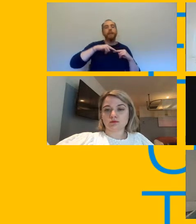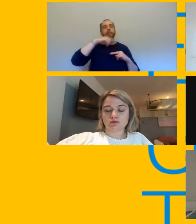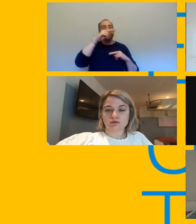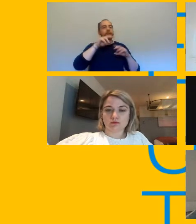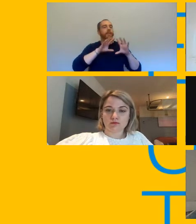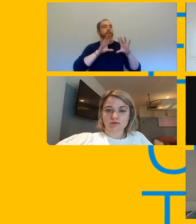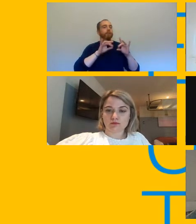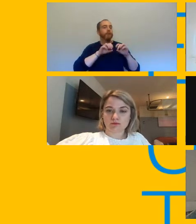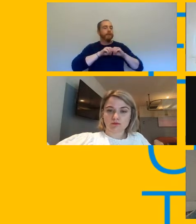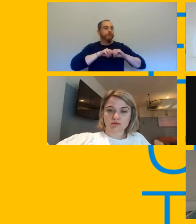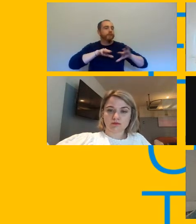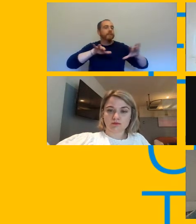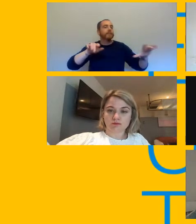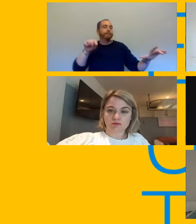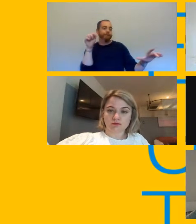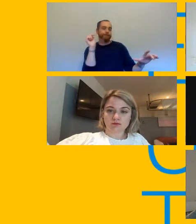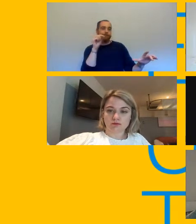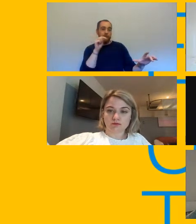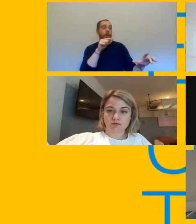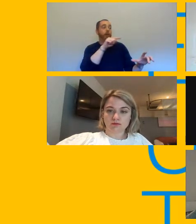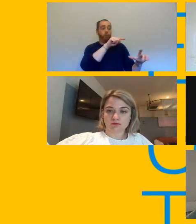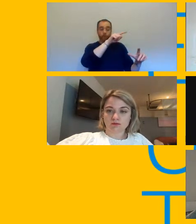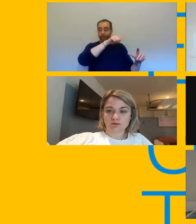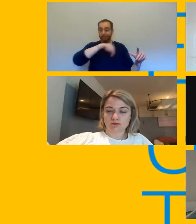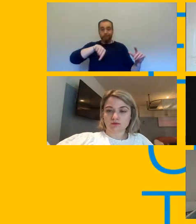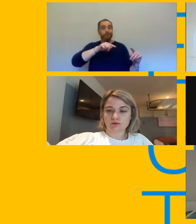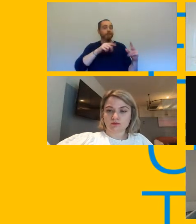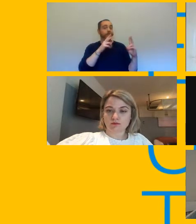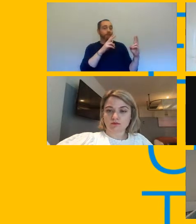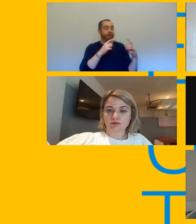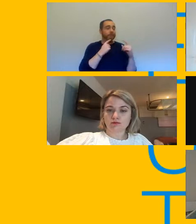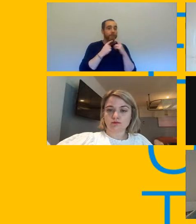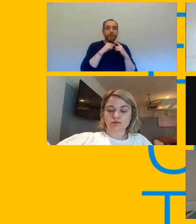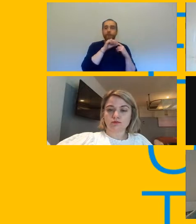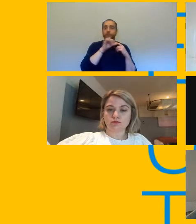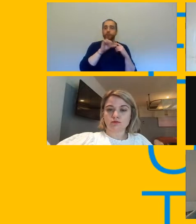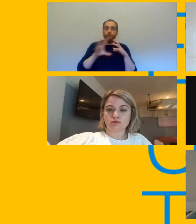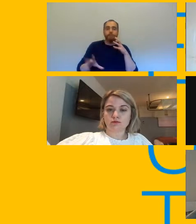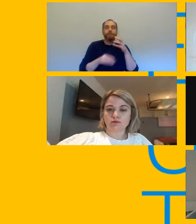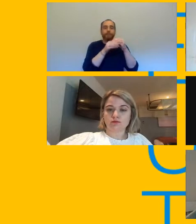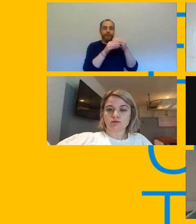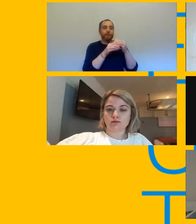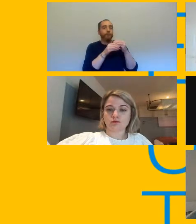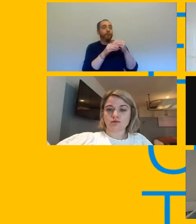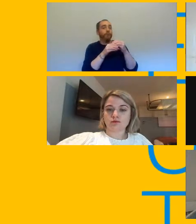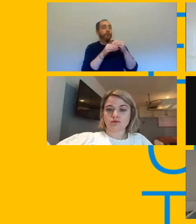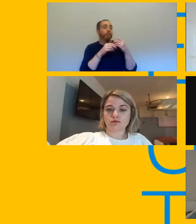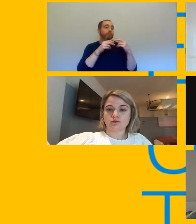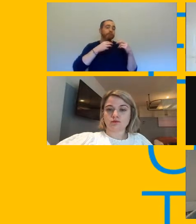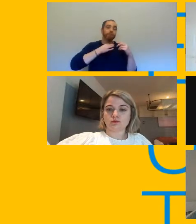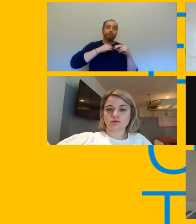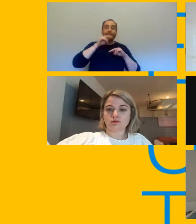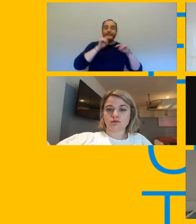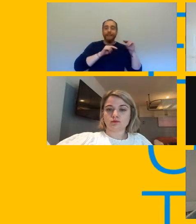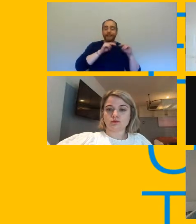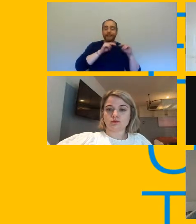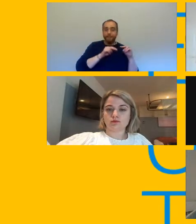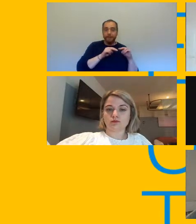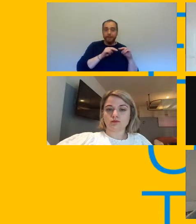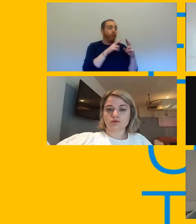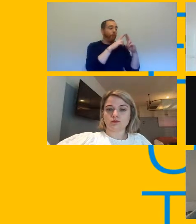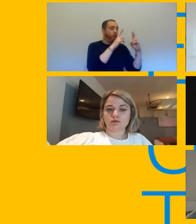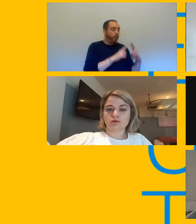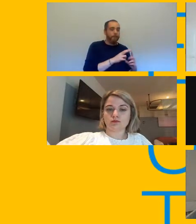risk assessment because um you know it's going to ultimately impact upon public health health in the workplace